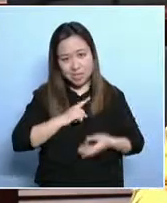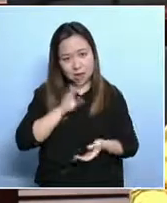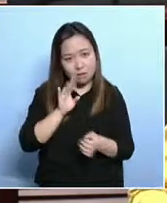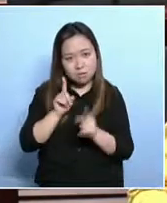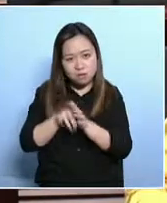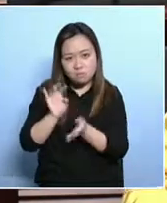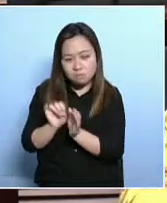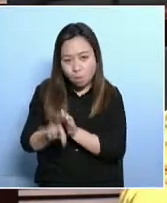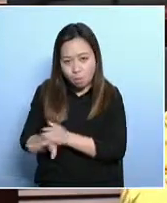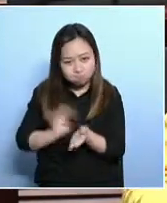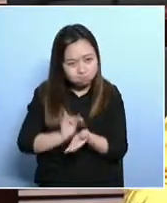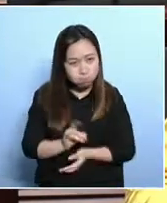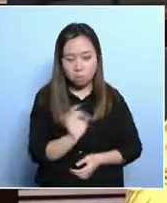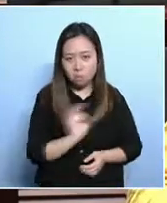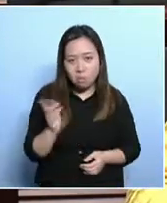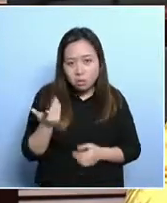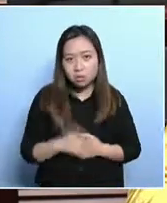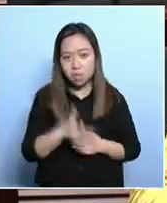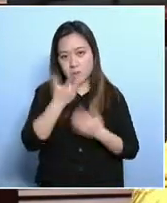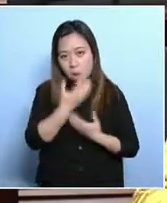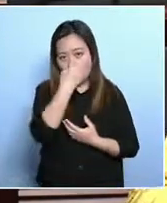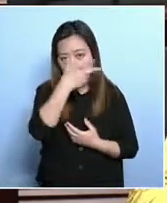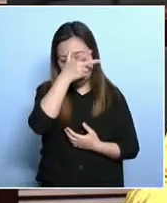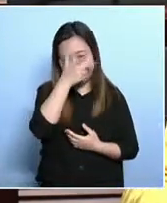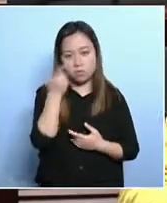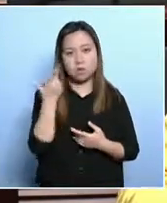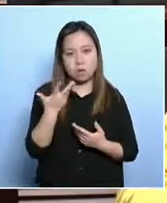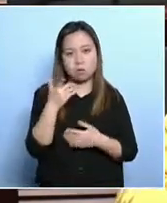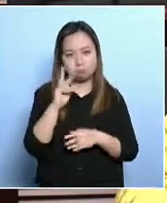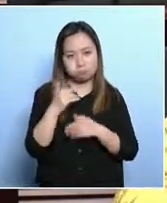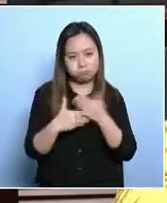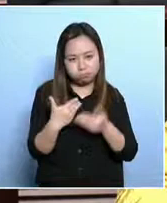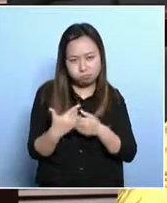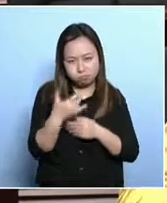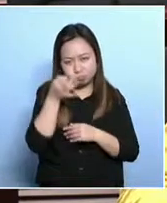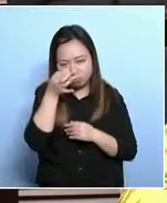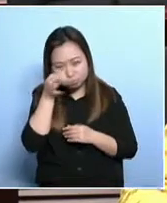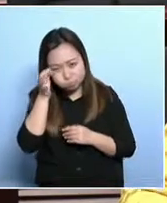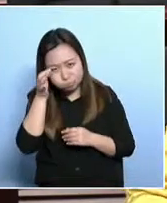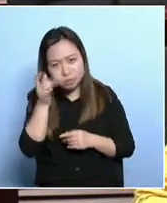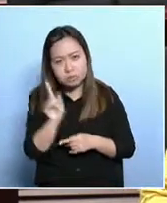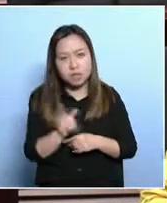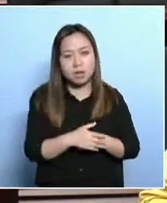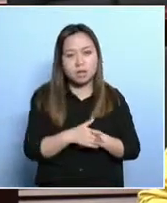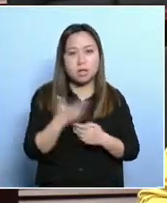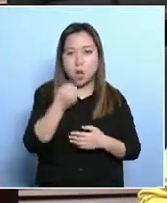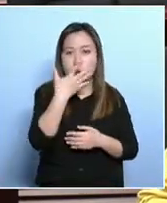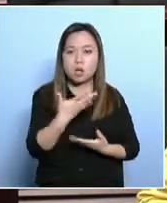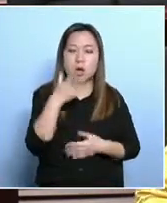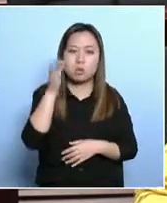government doesn't review how it has been inadequate.